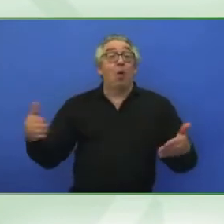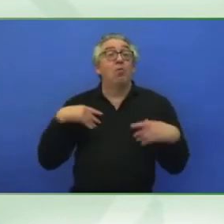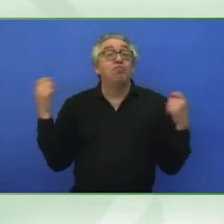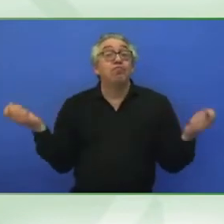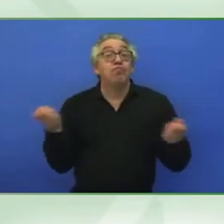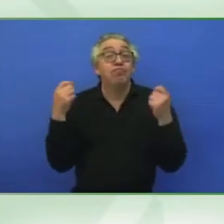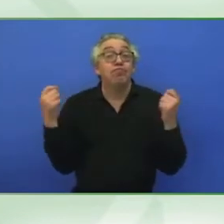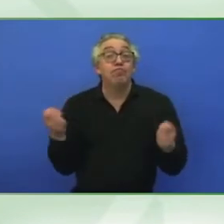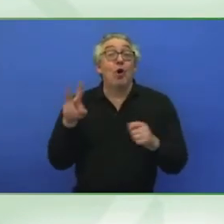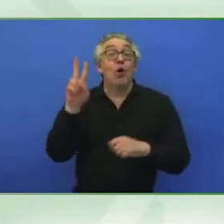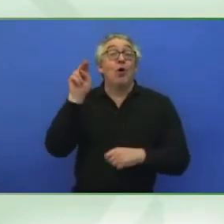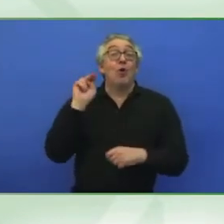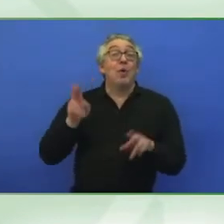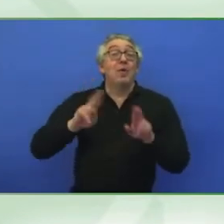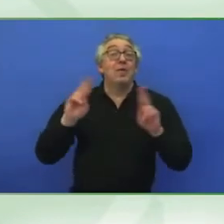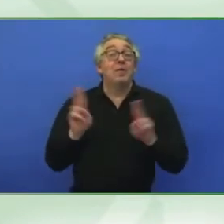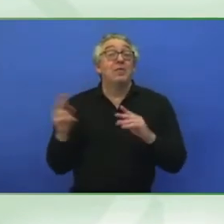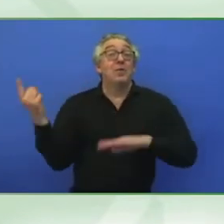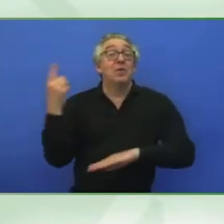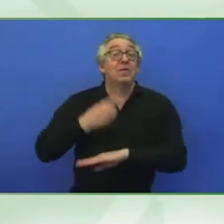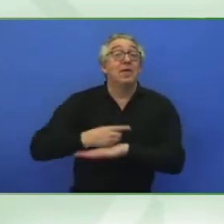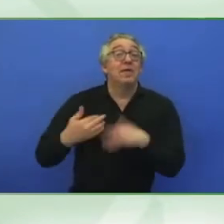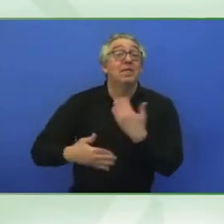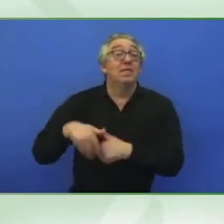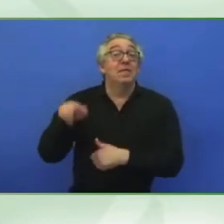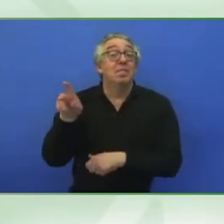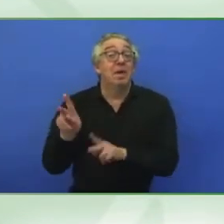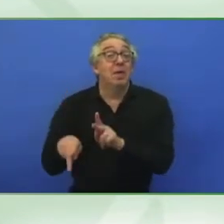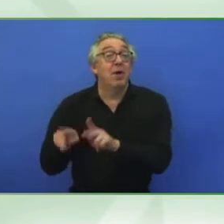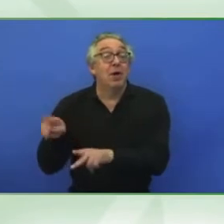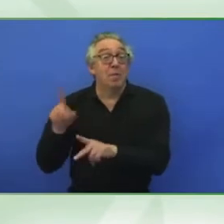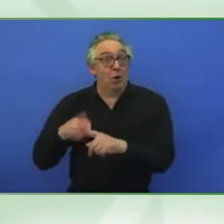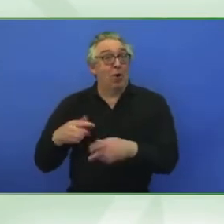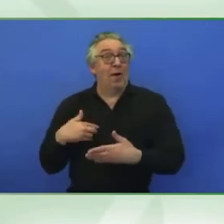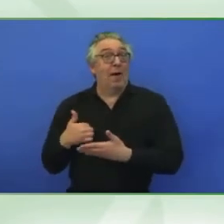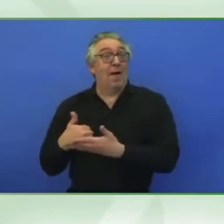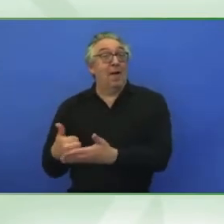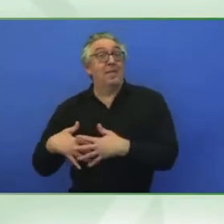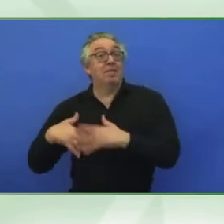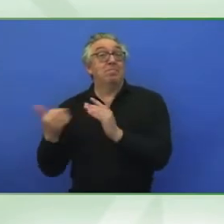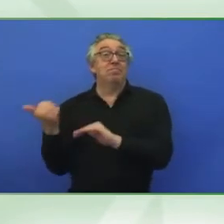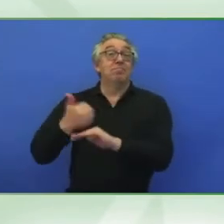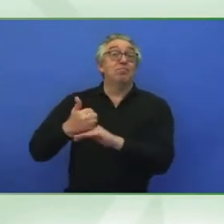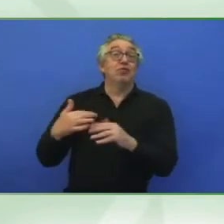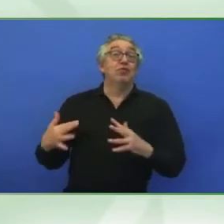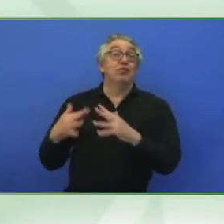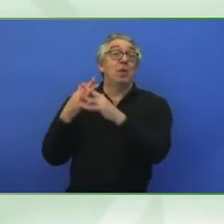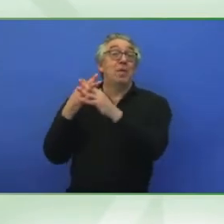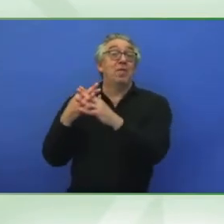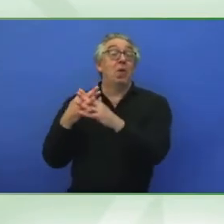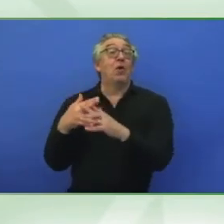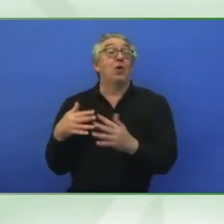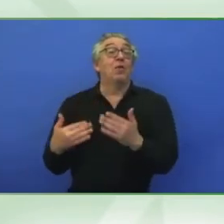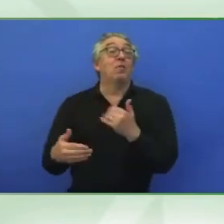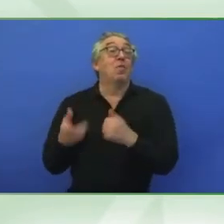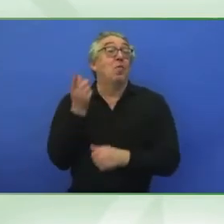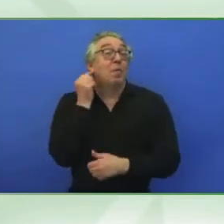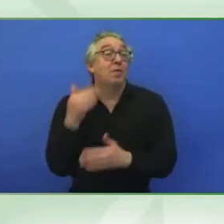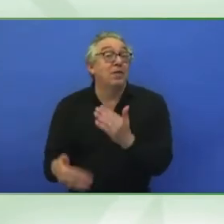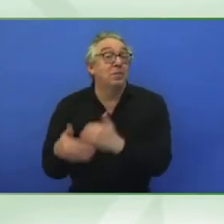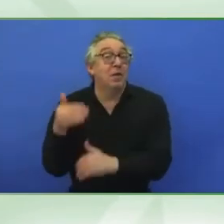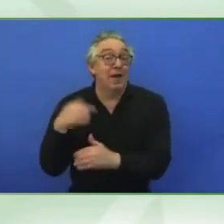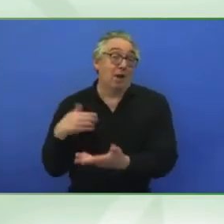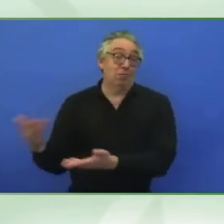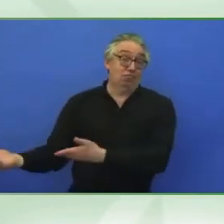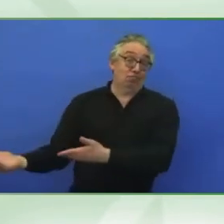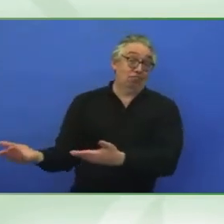Disabilities and held a summit on women with disabilities. So of course, we invited her here to Vienna today. And then the co-moderator, I'll let you